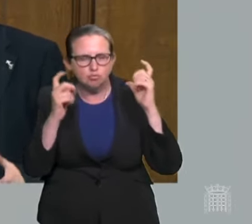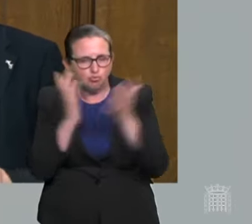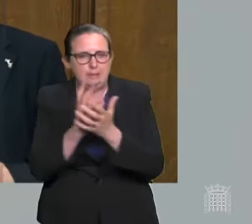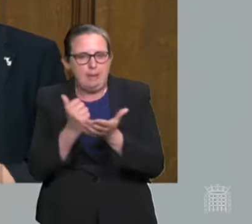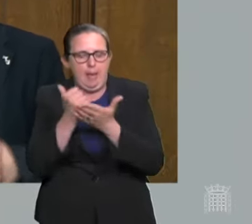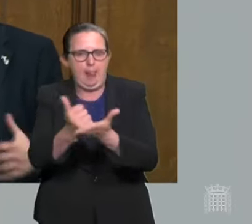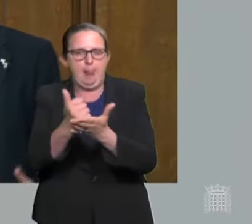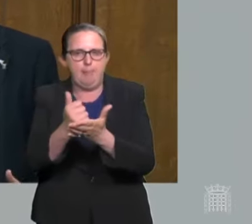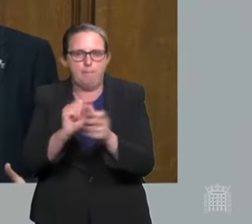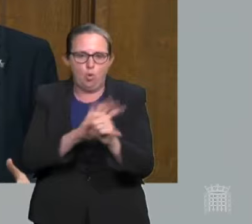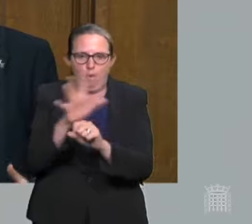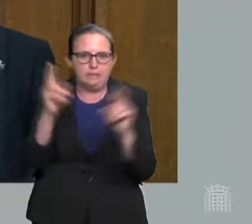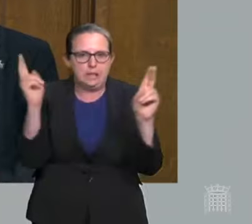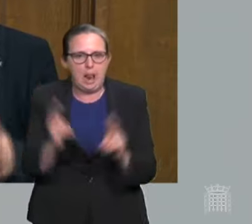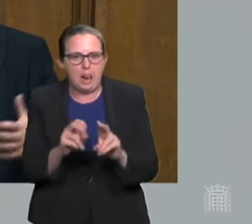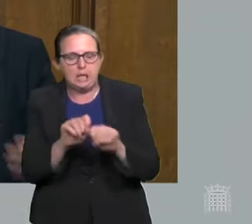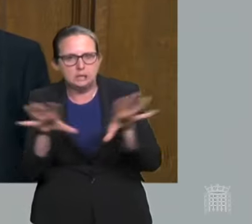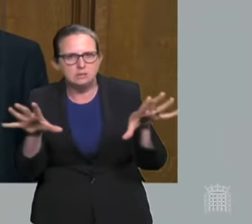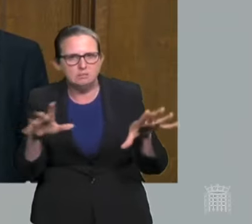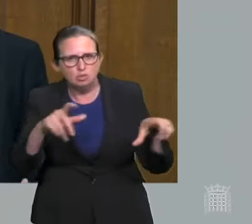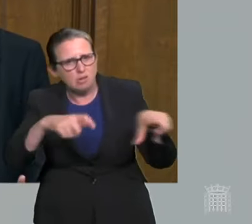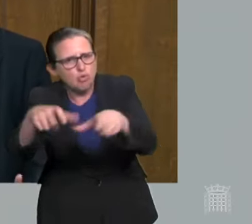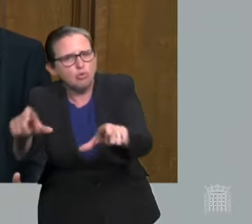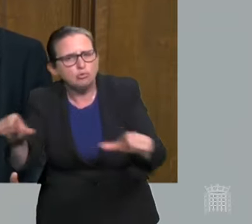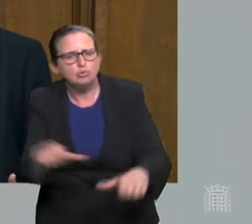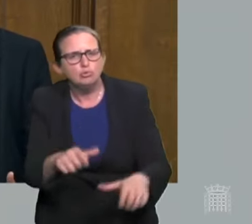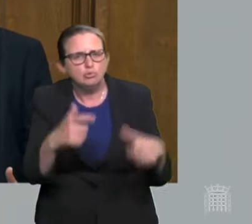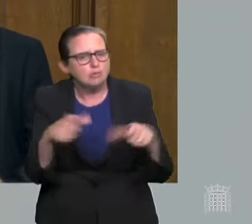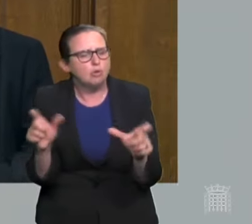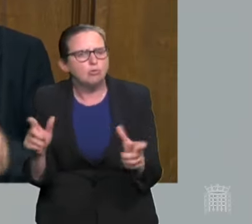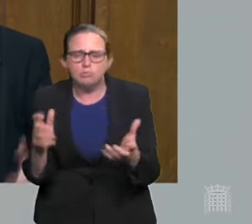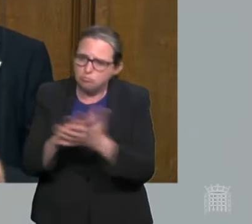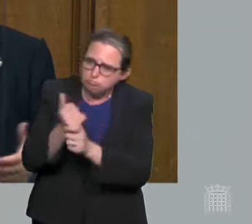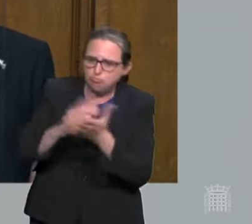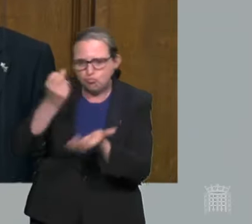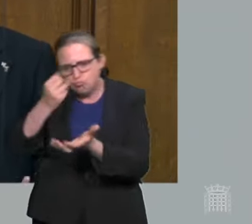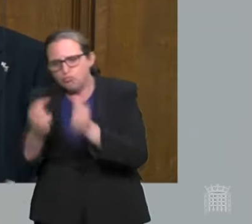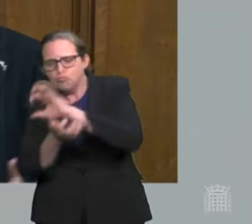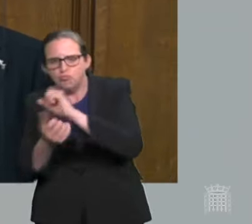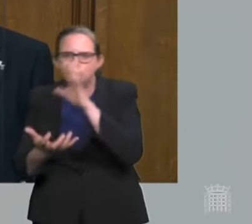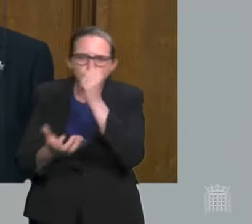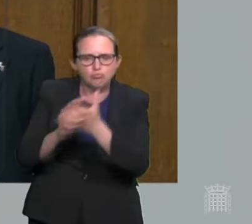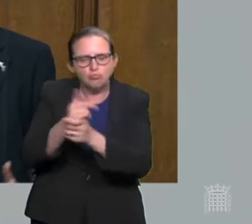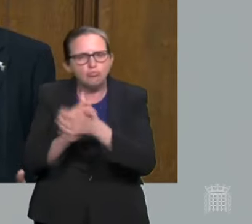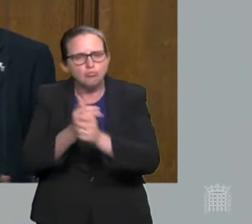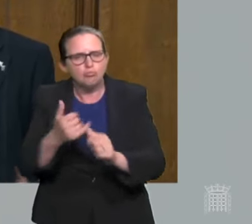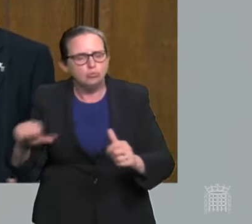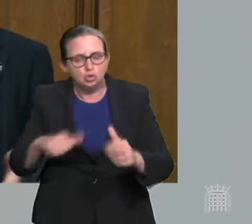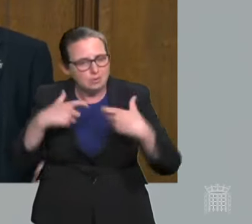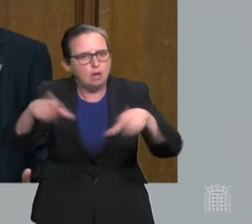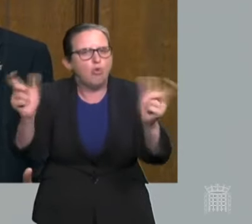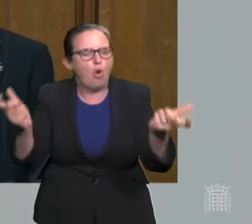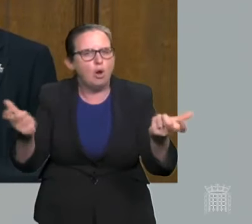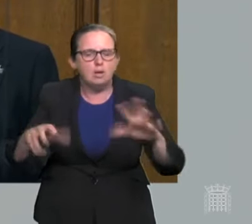encourage everyone to continue that kind of practice and the likes of good hand hygiene? It's a relatively routine part of a new normal to stop